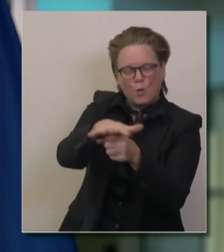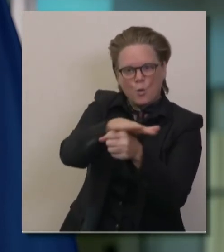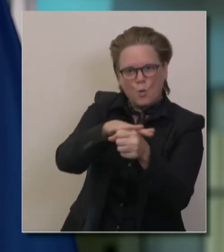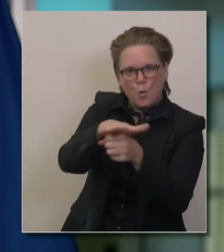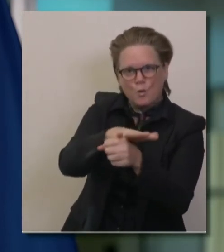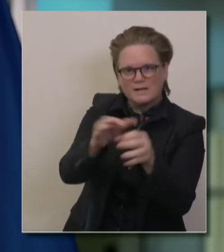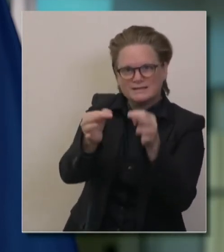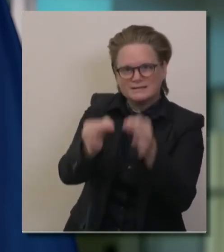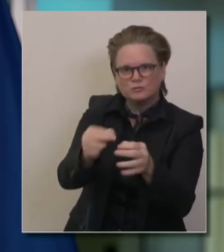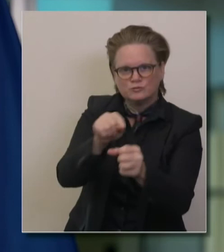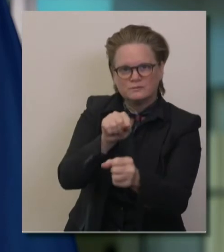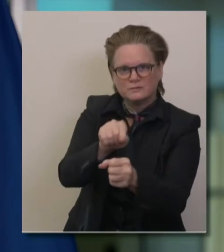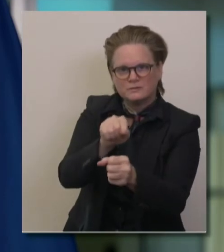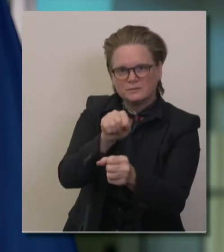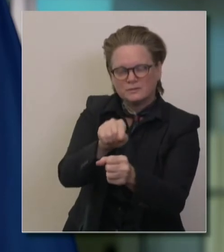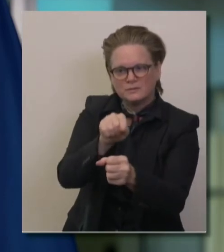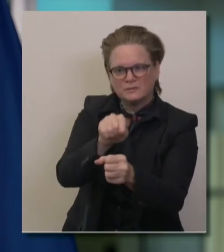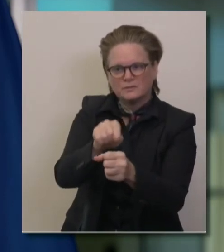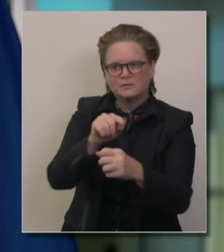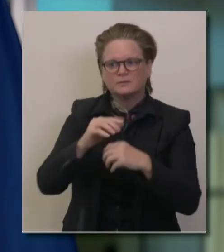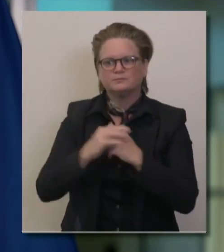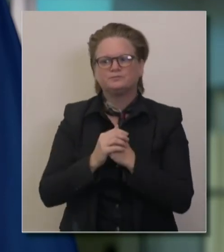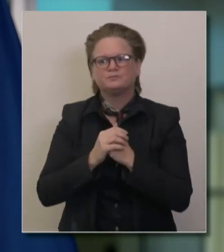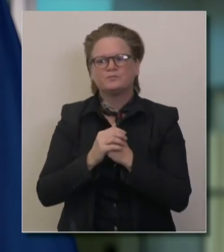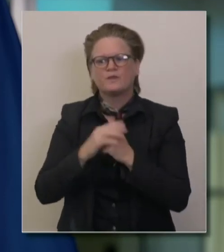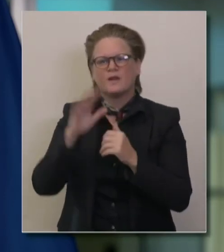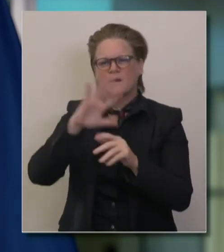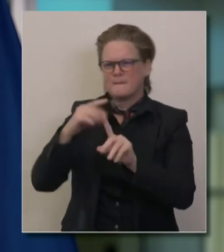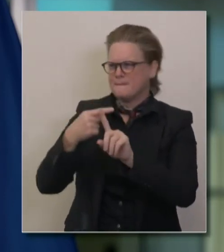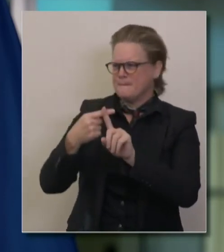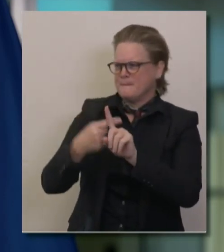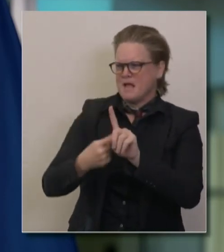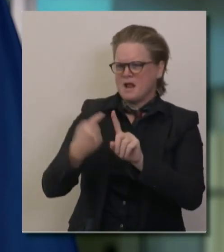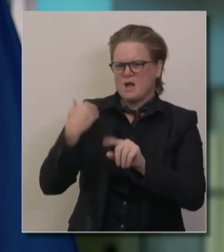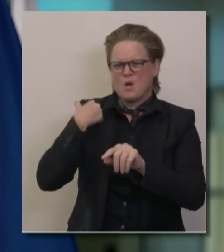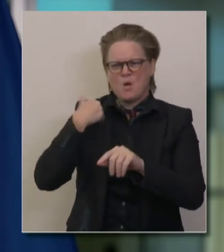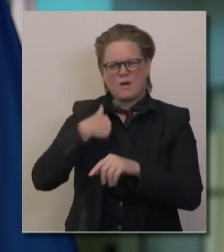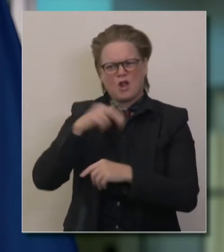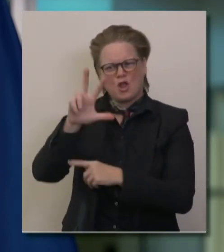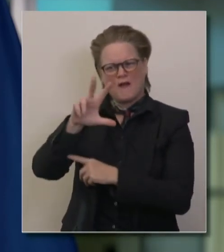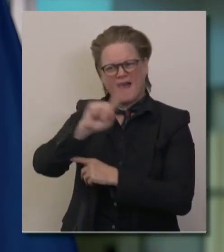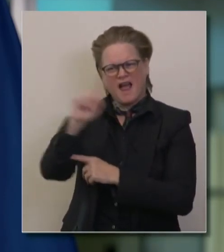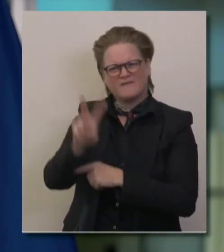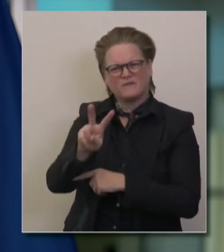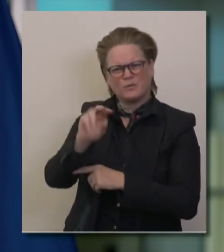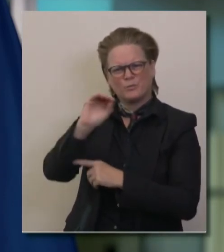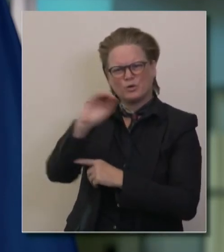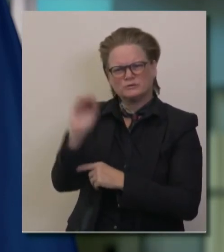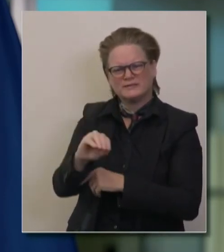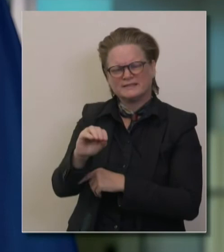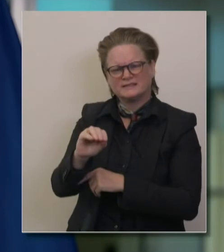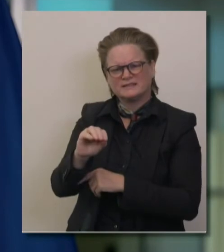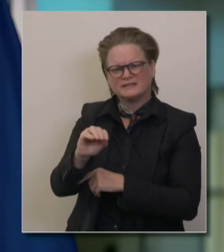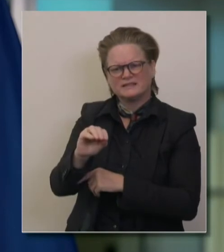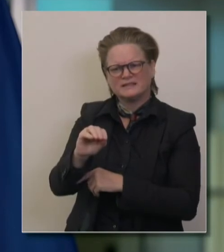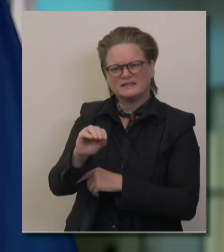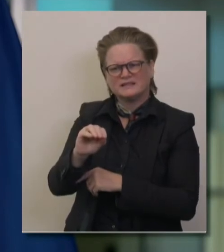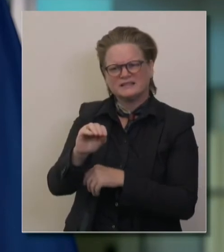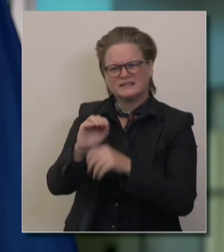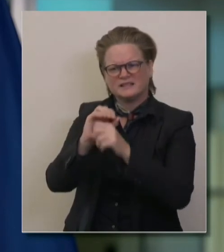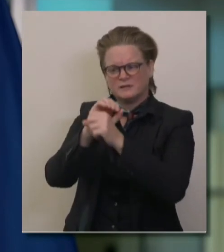and I'll remind you of the slide just 30 days ago, three and a half percent positivity in the state. Positivity rate is exploded.